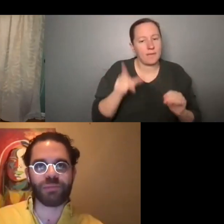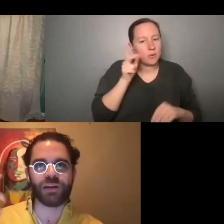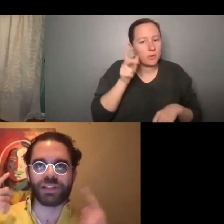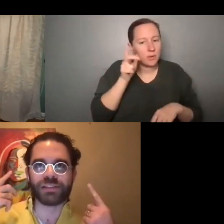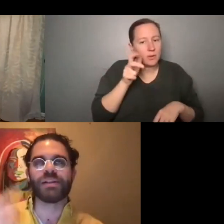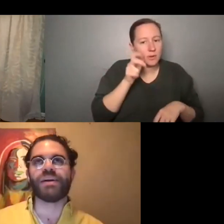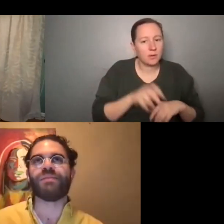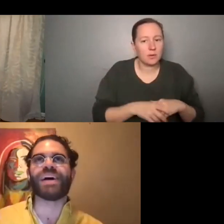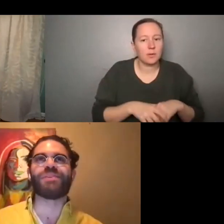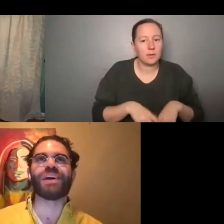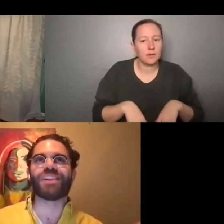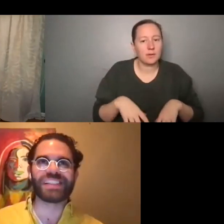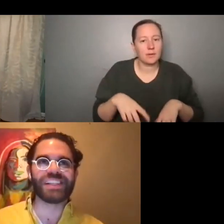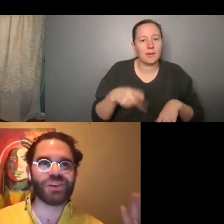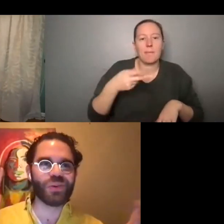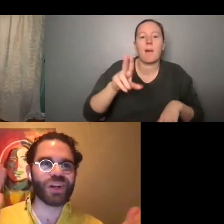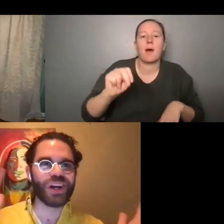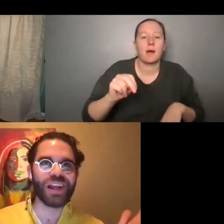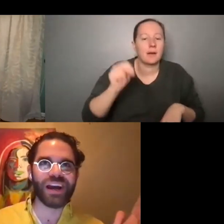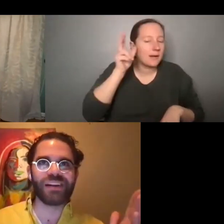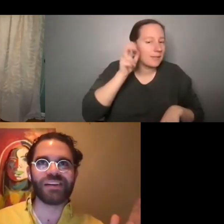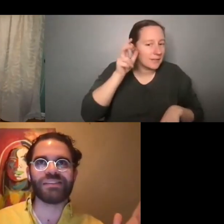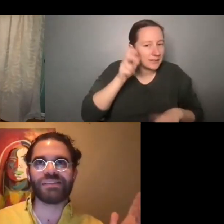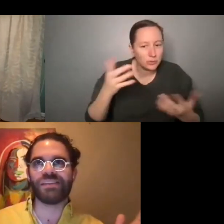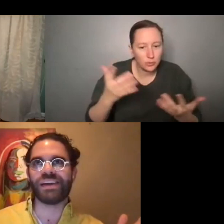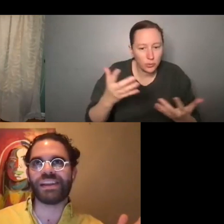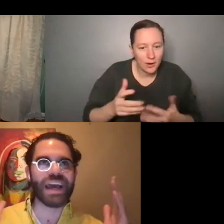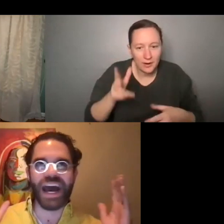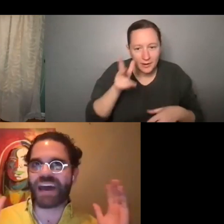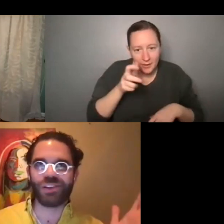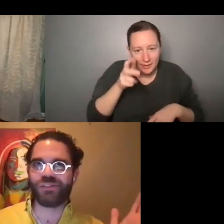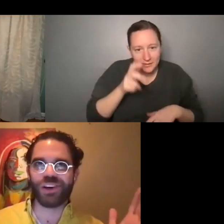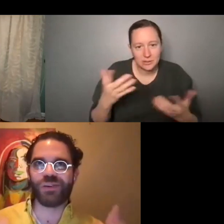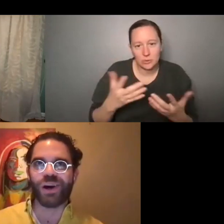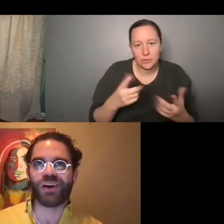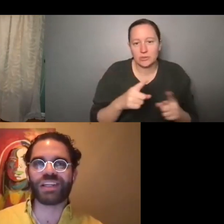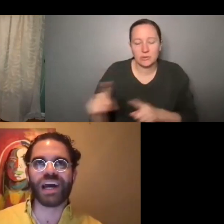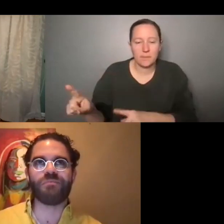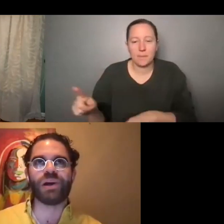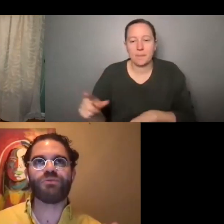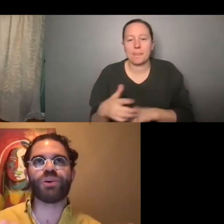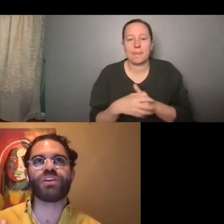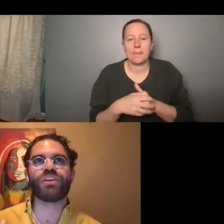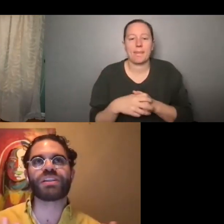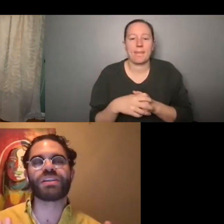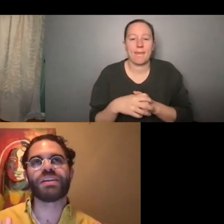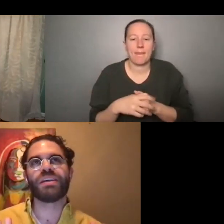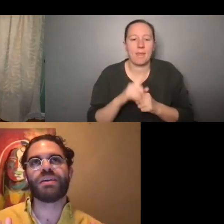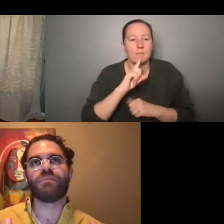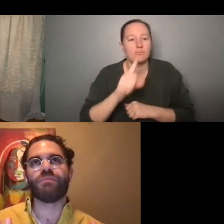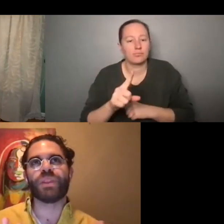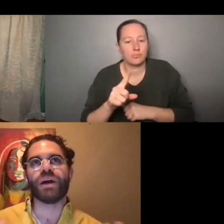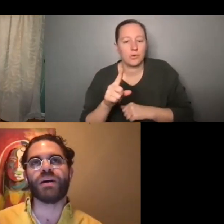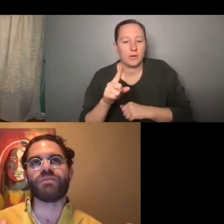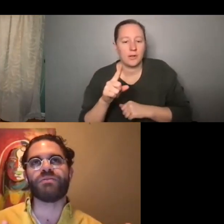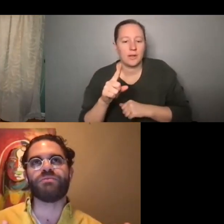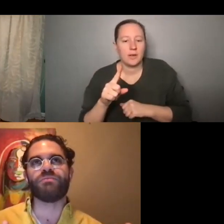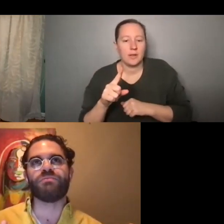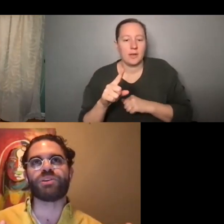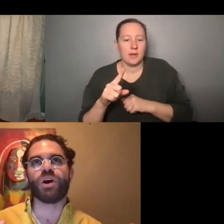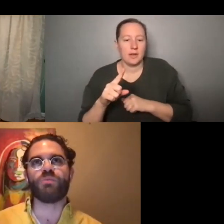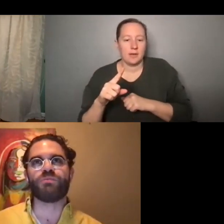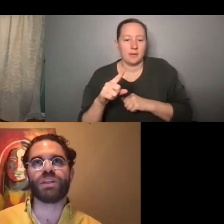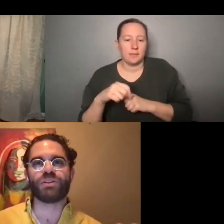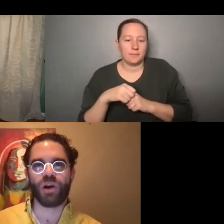that's a pun, but you have to listen to what's going on. And I have to do that very well all the time, but really just, uh,